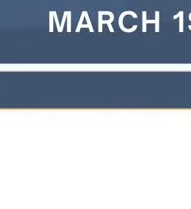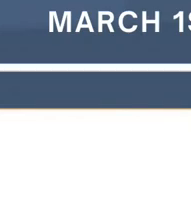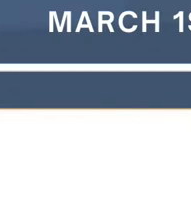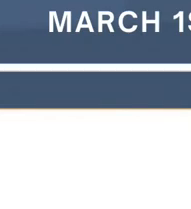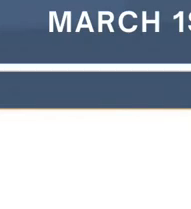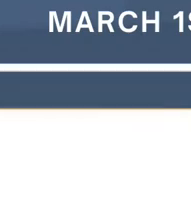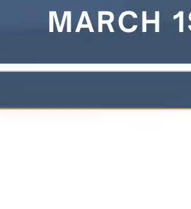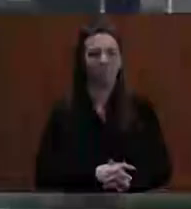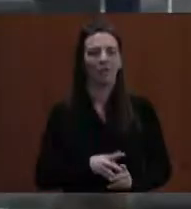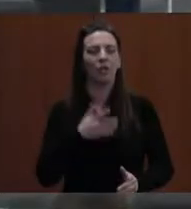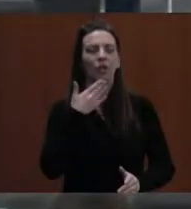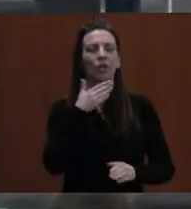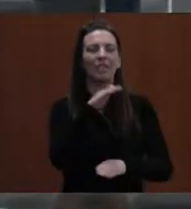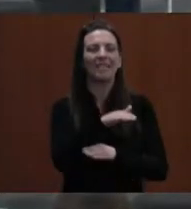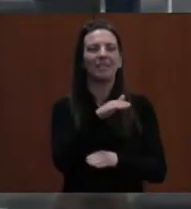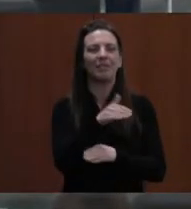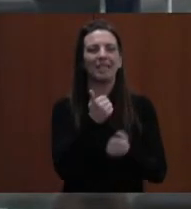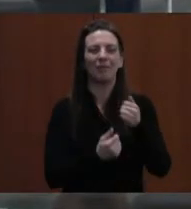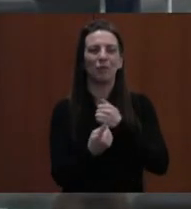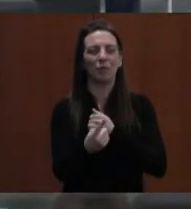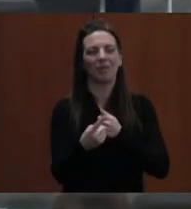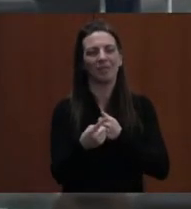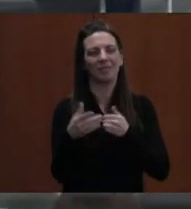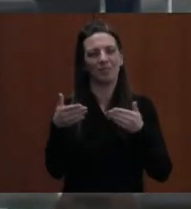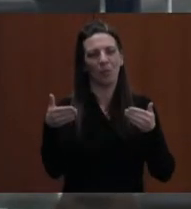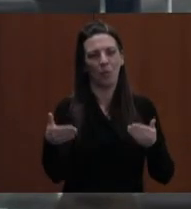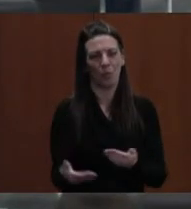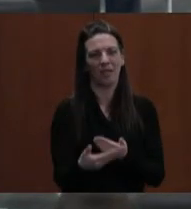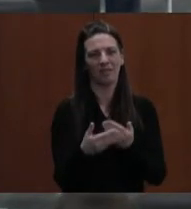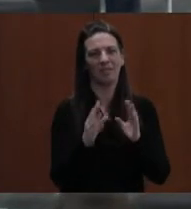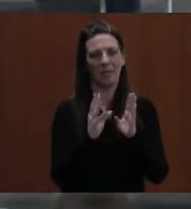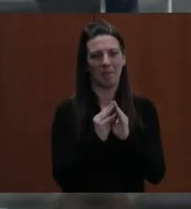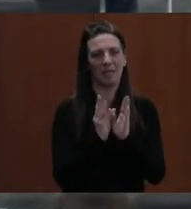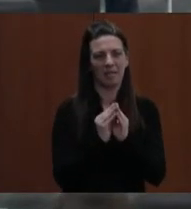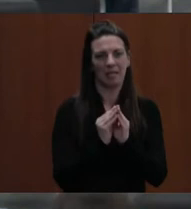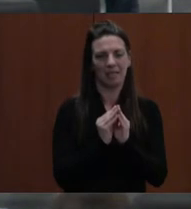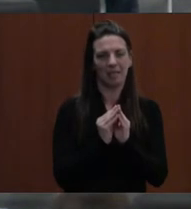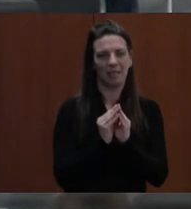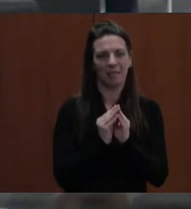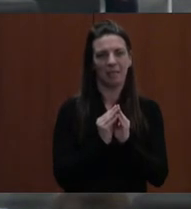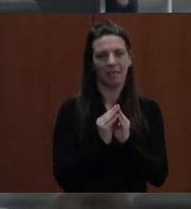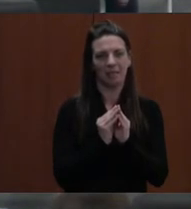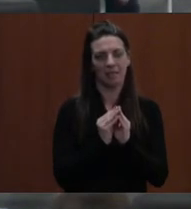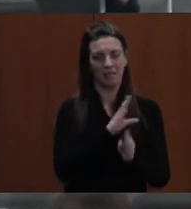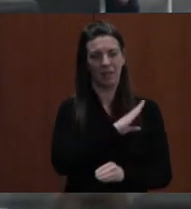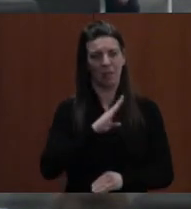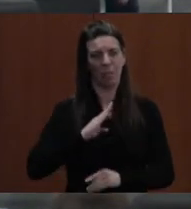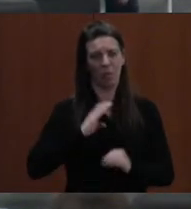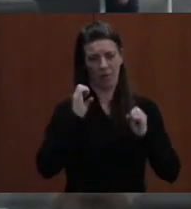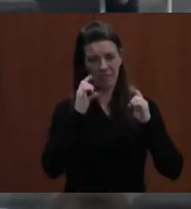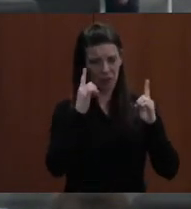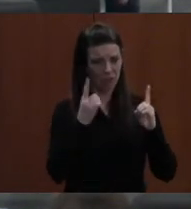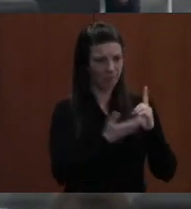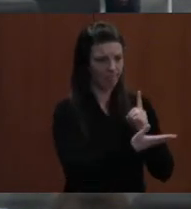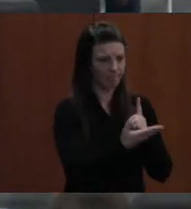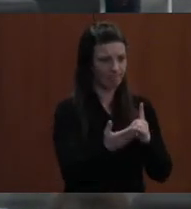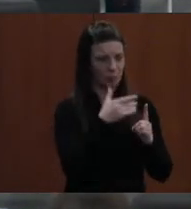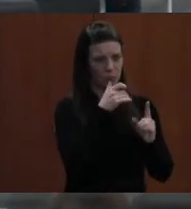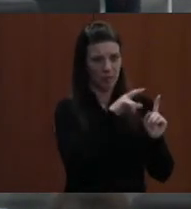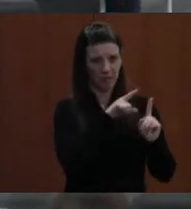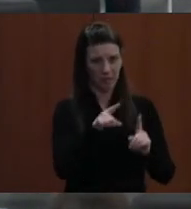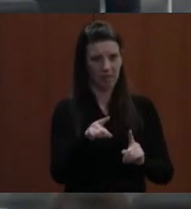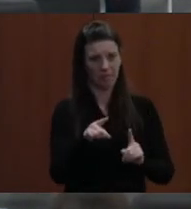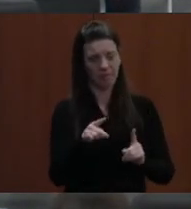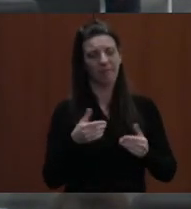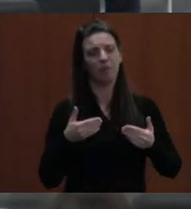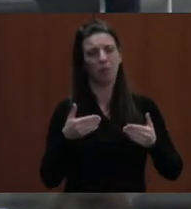Good evening, everyone, and welcome to this meeting of the Washington County Board of Education. I call to order this